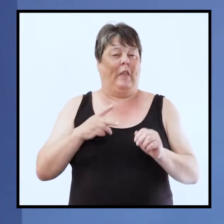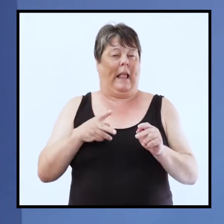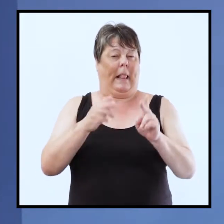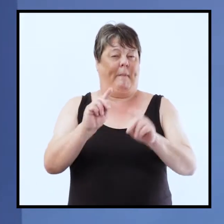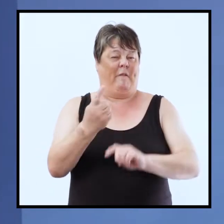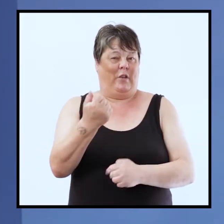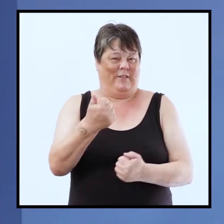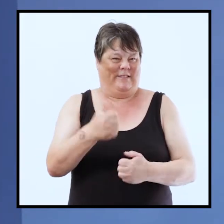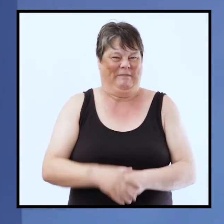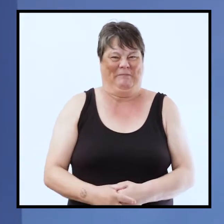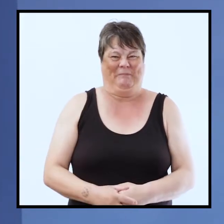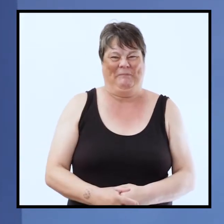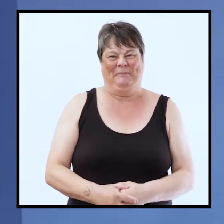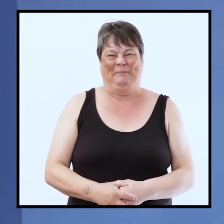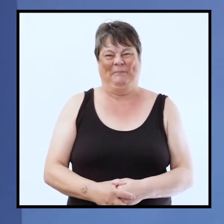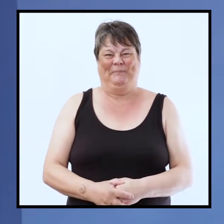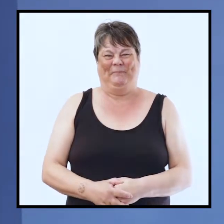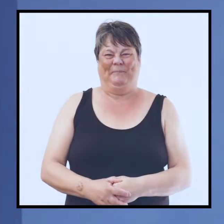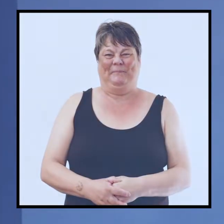video. Cheers.